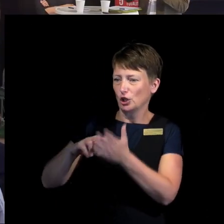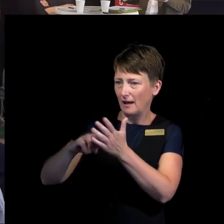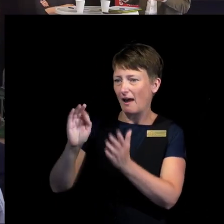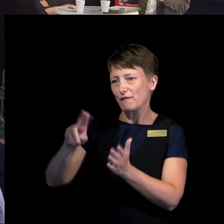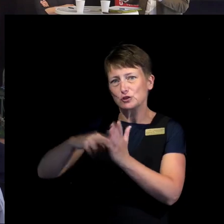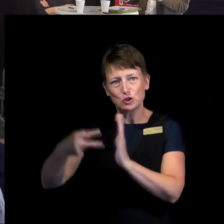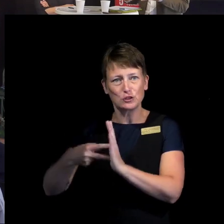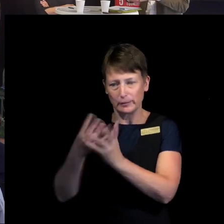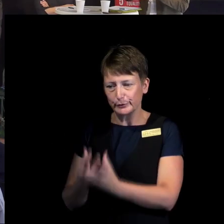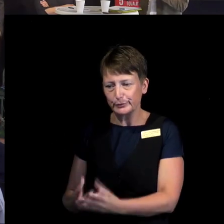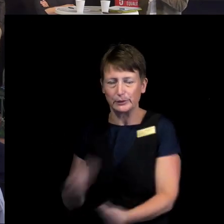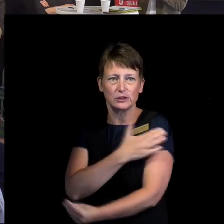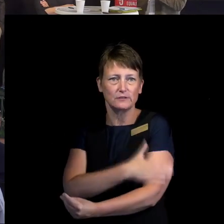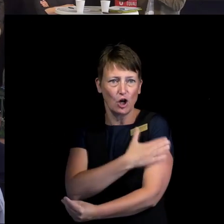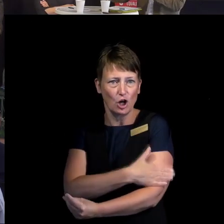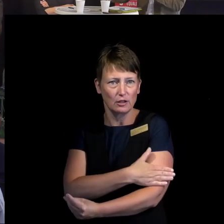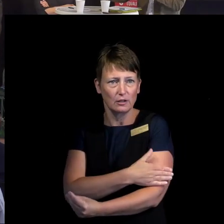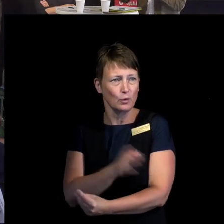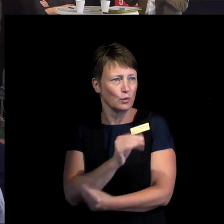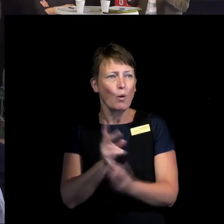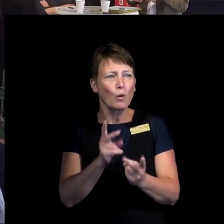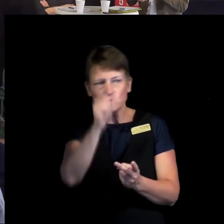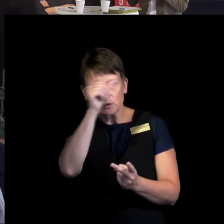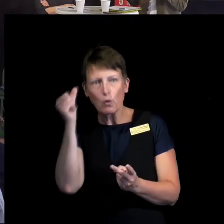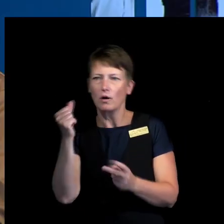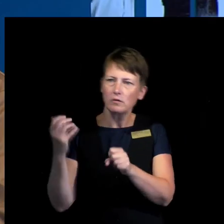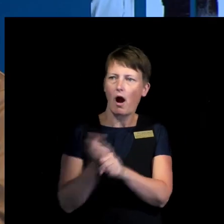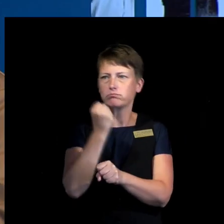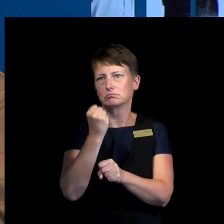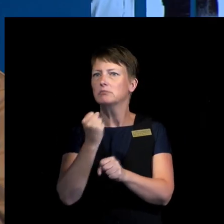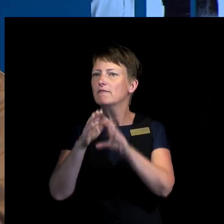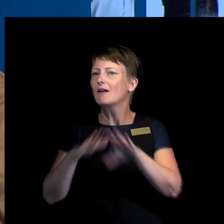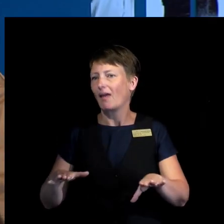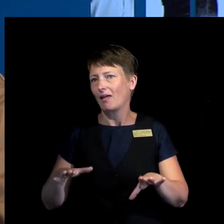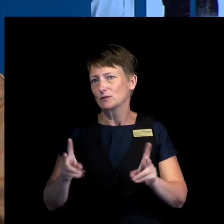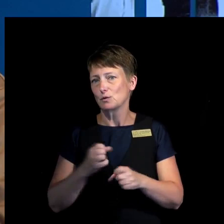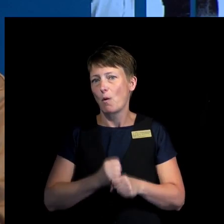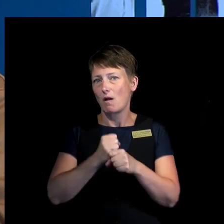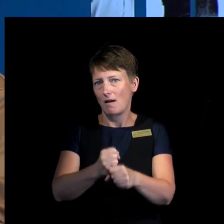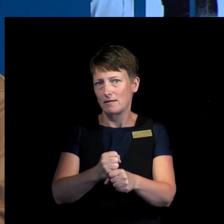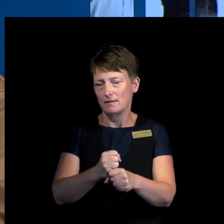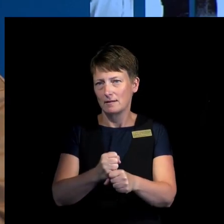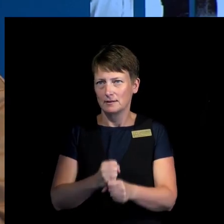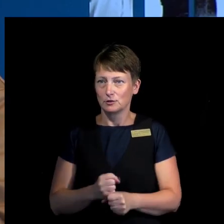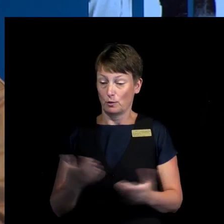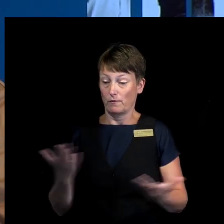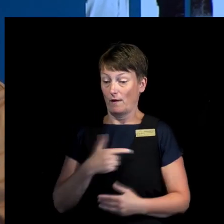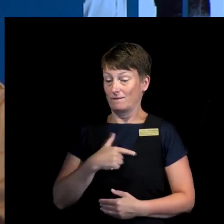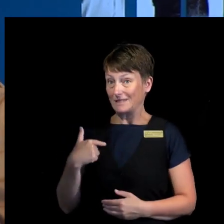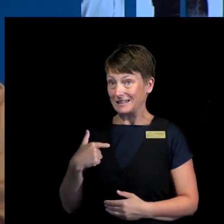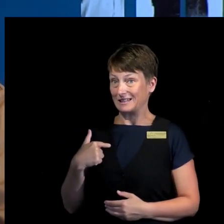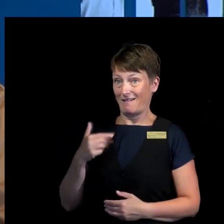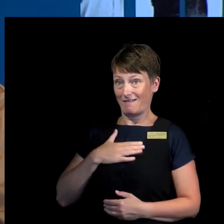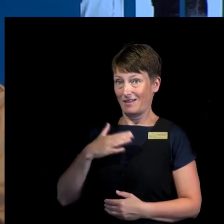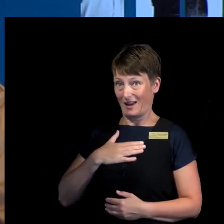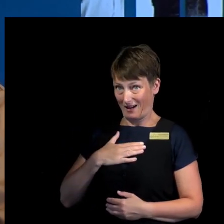effective ways of working towards sustainable peace. So I think that is an important part of what we would like to see from the UN system. That